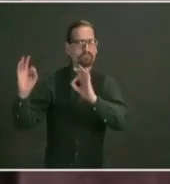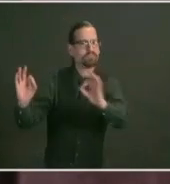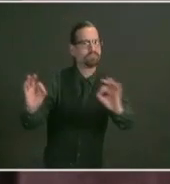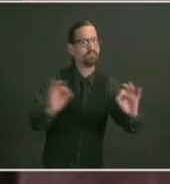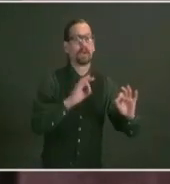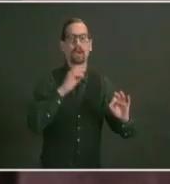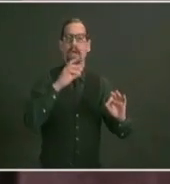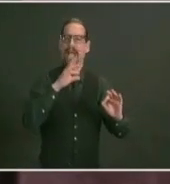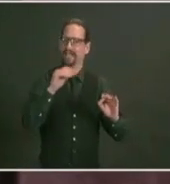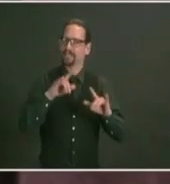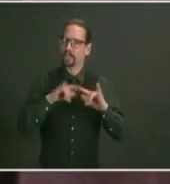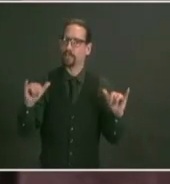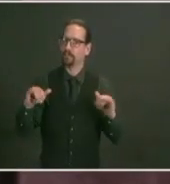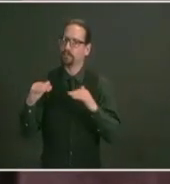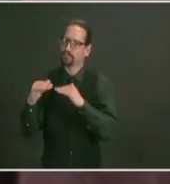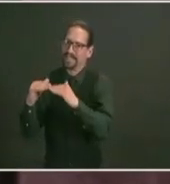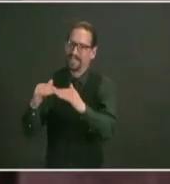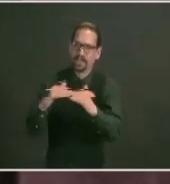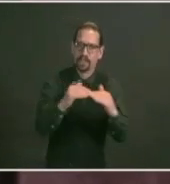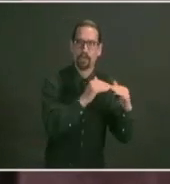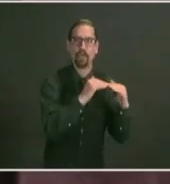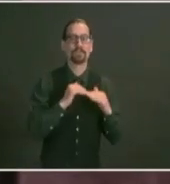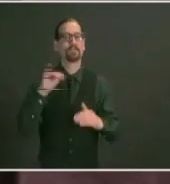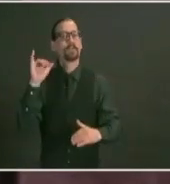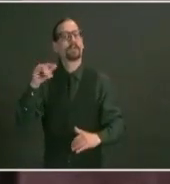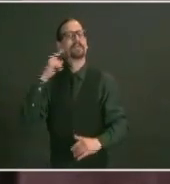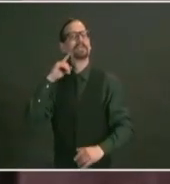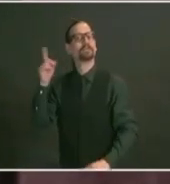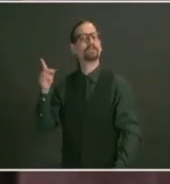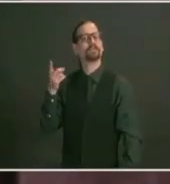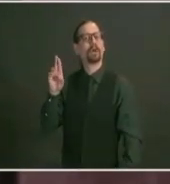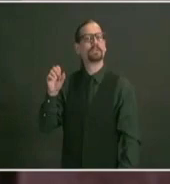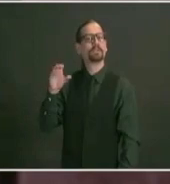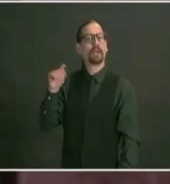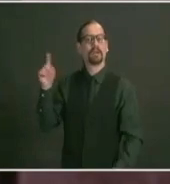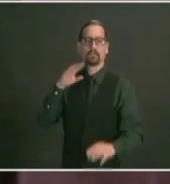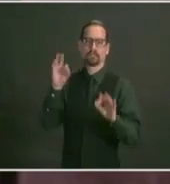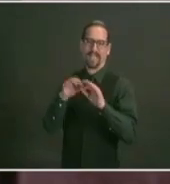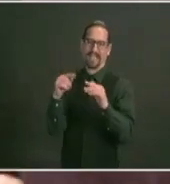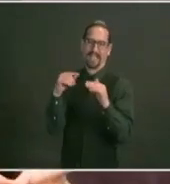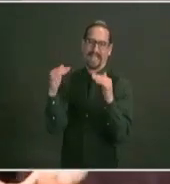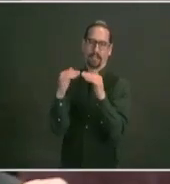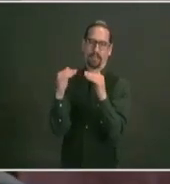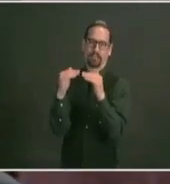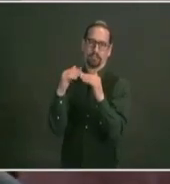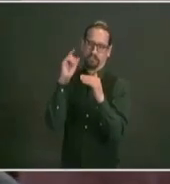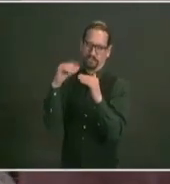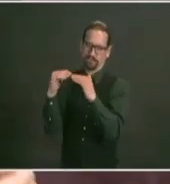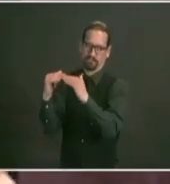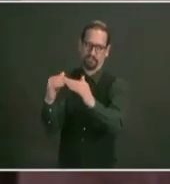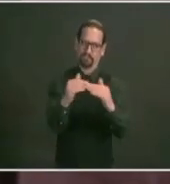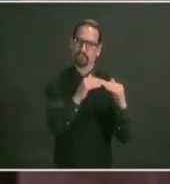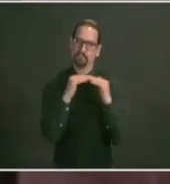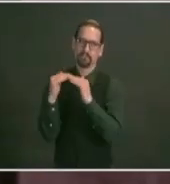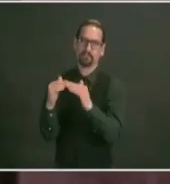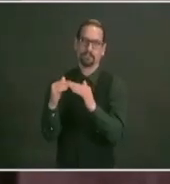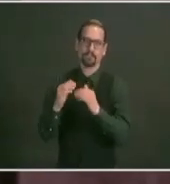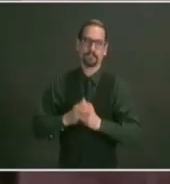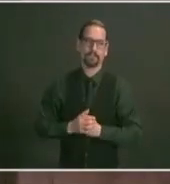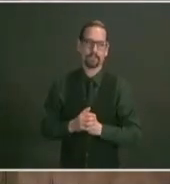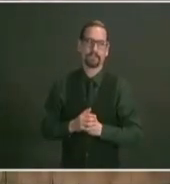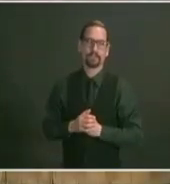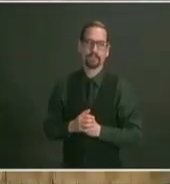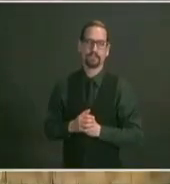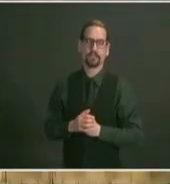out there as dr alexander scott said in terms of how people have been impacted by this crisis mr mccarthy i two i have two